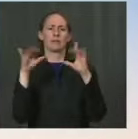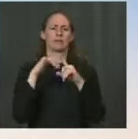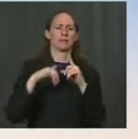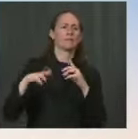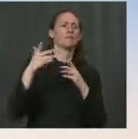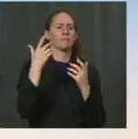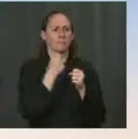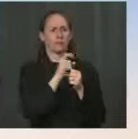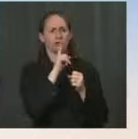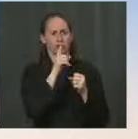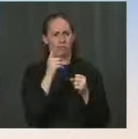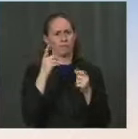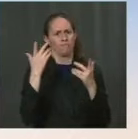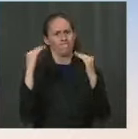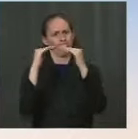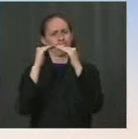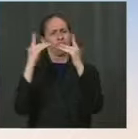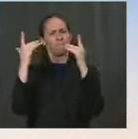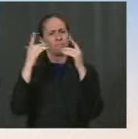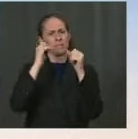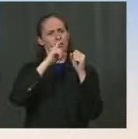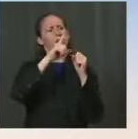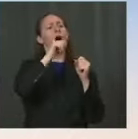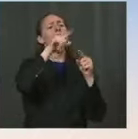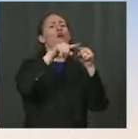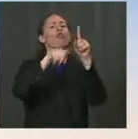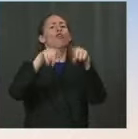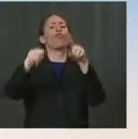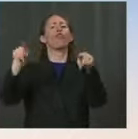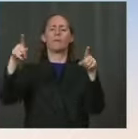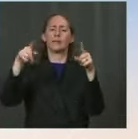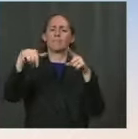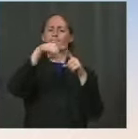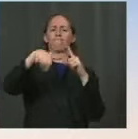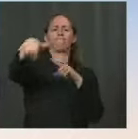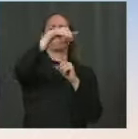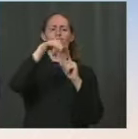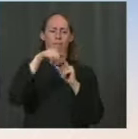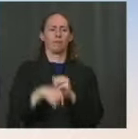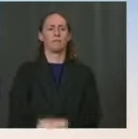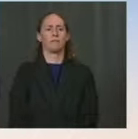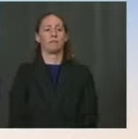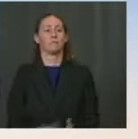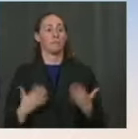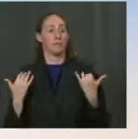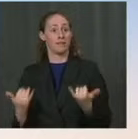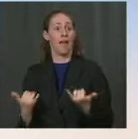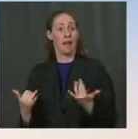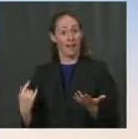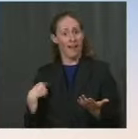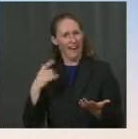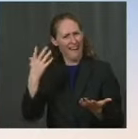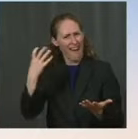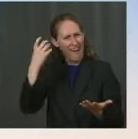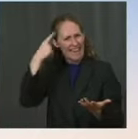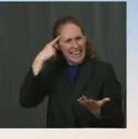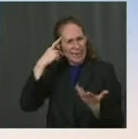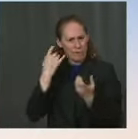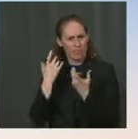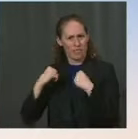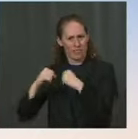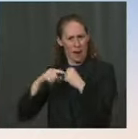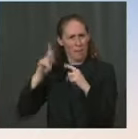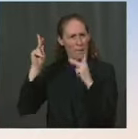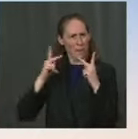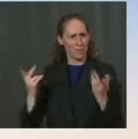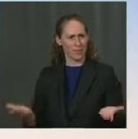we approach it. This will involve, of course, efforts to step up protecting the American people. It may also involve ensuring that over time, foreign nationals coming to